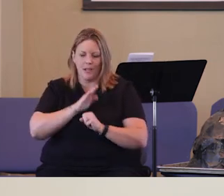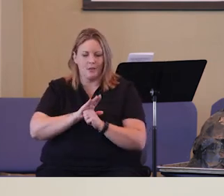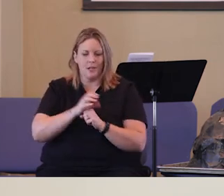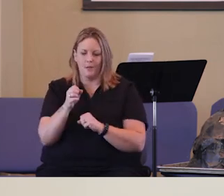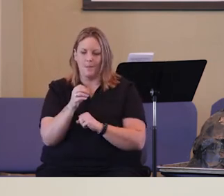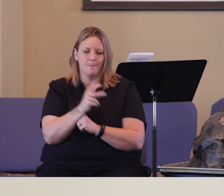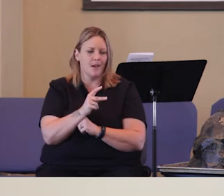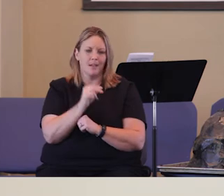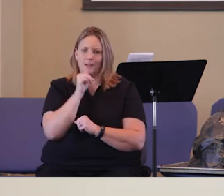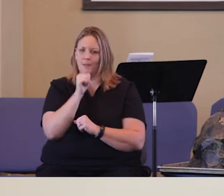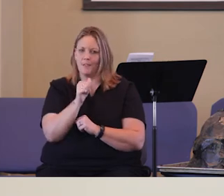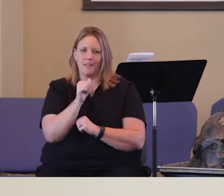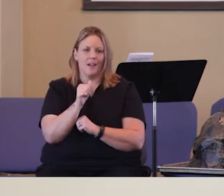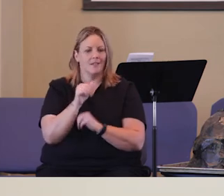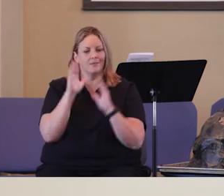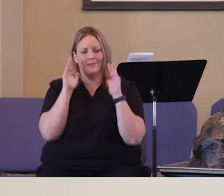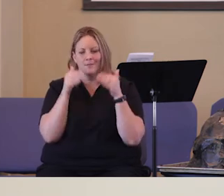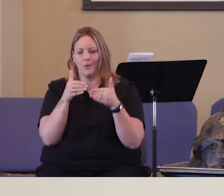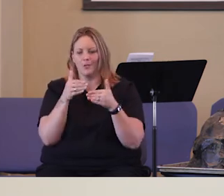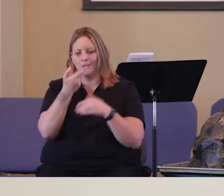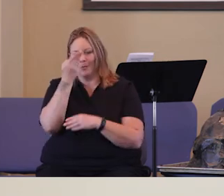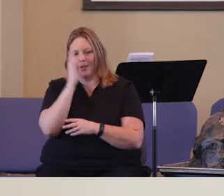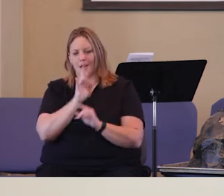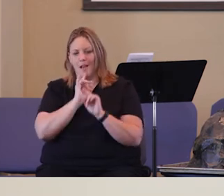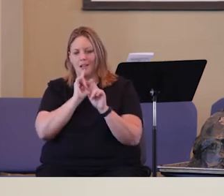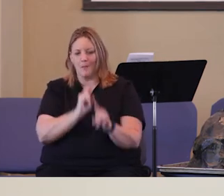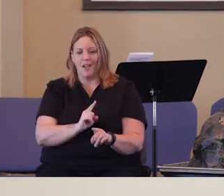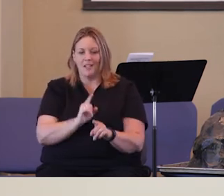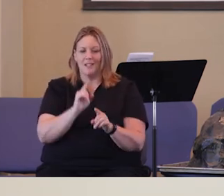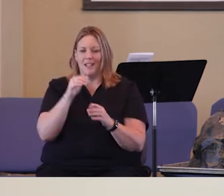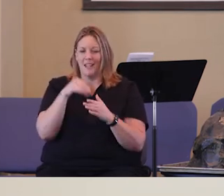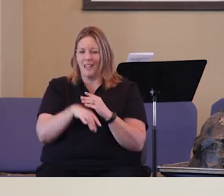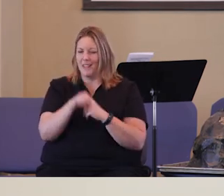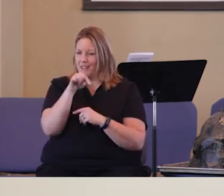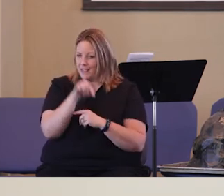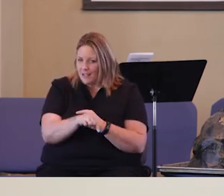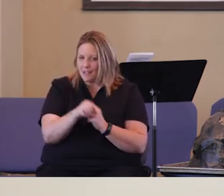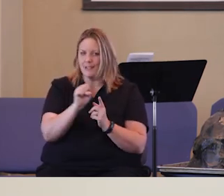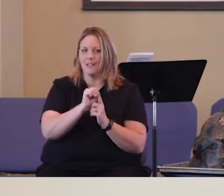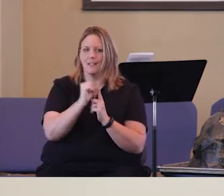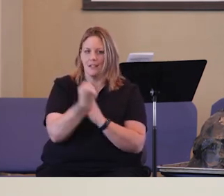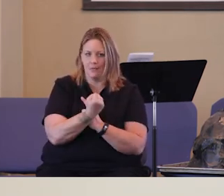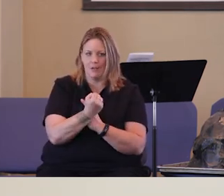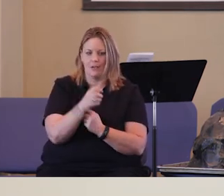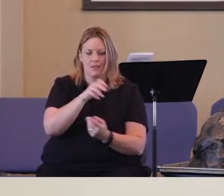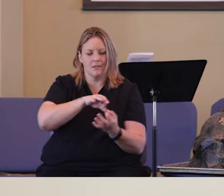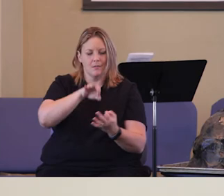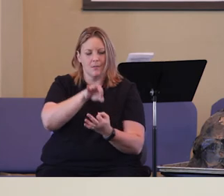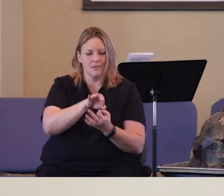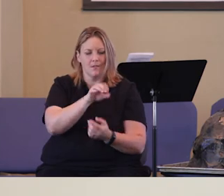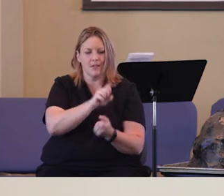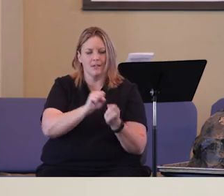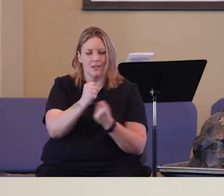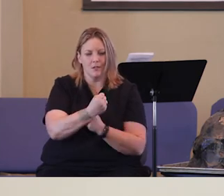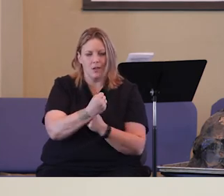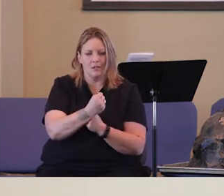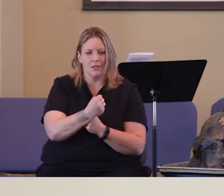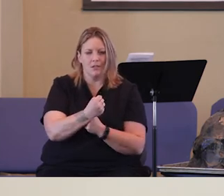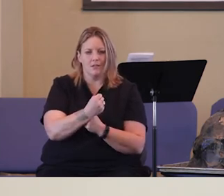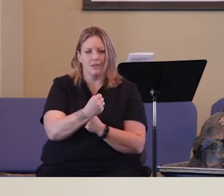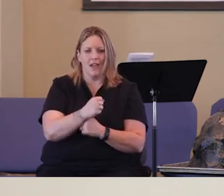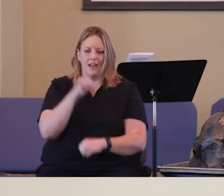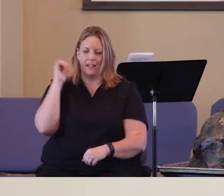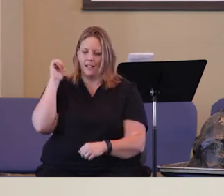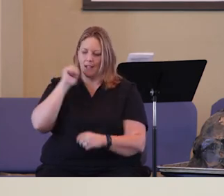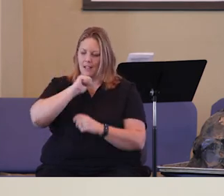He was angry. He went back. He wasn't paying attention to what God had commanded him in this situation and hit